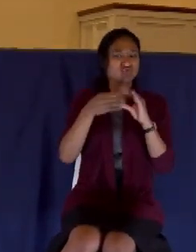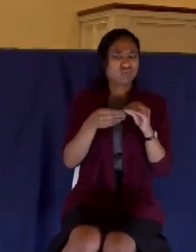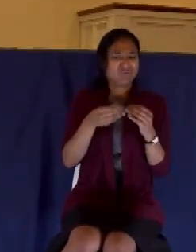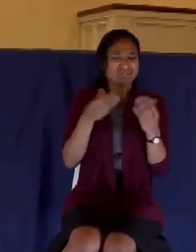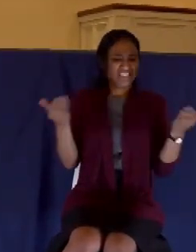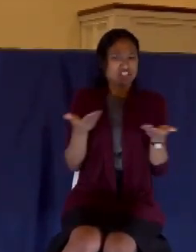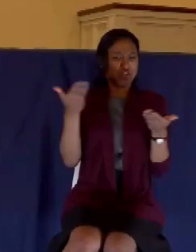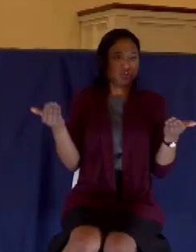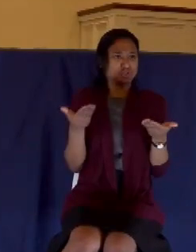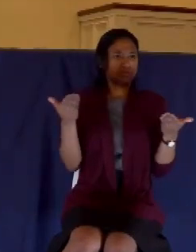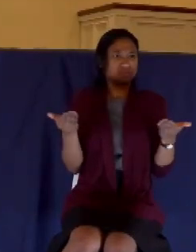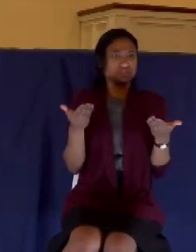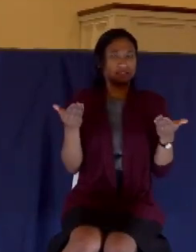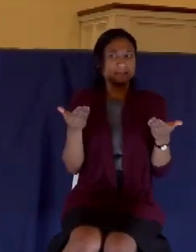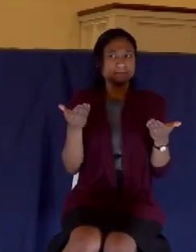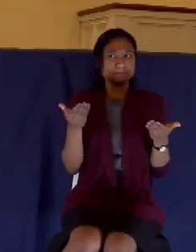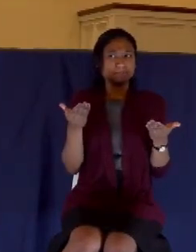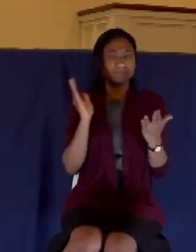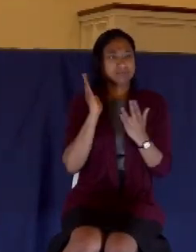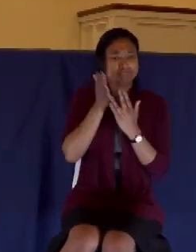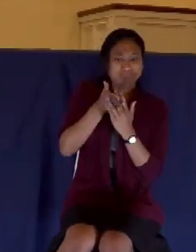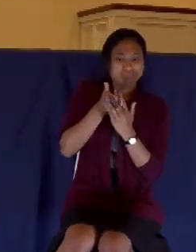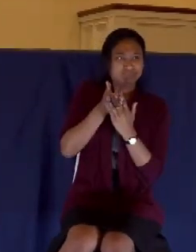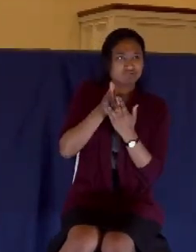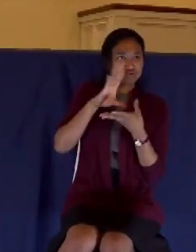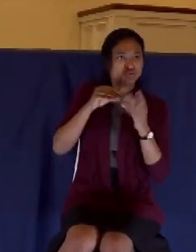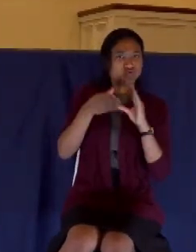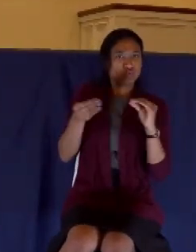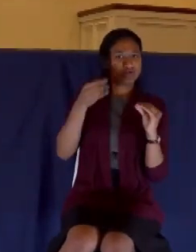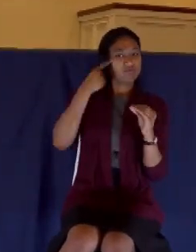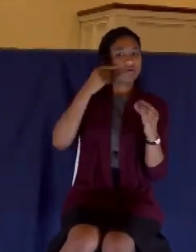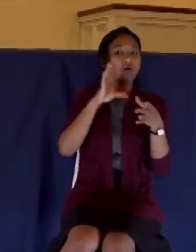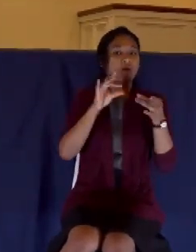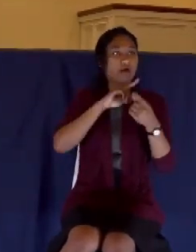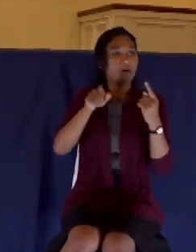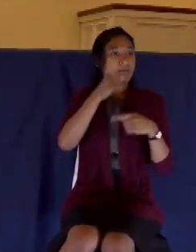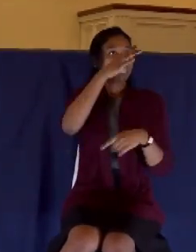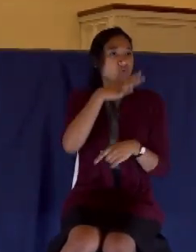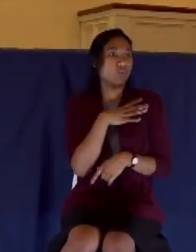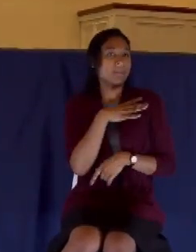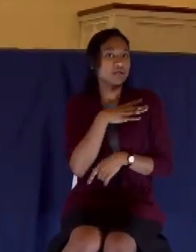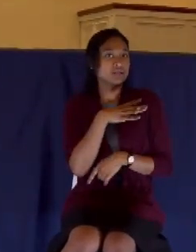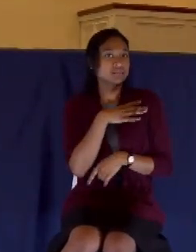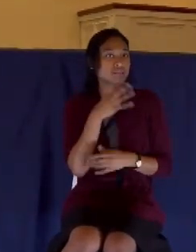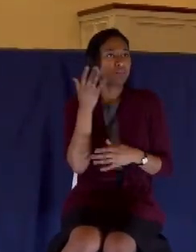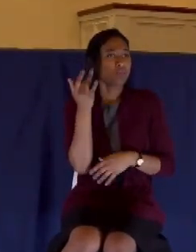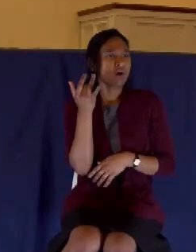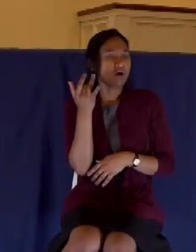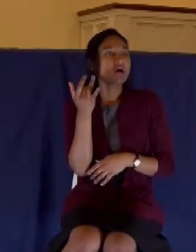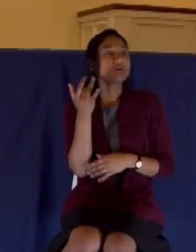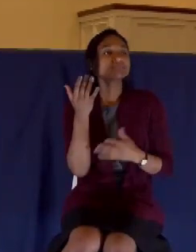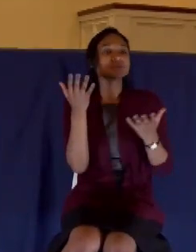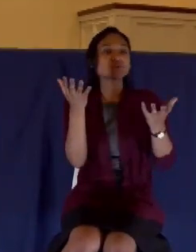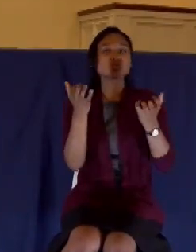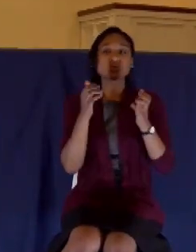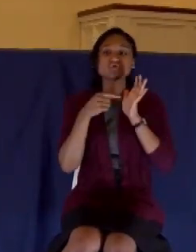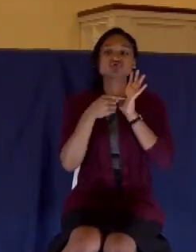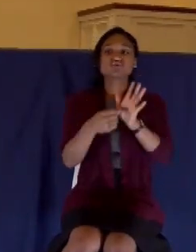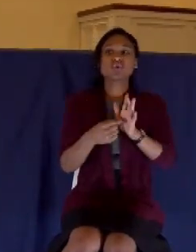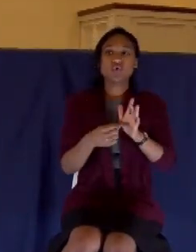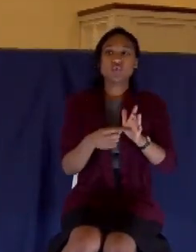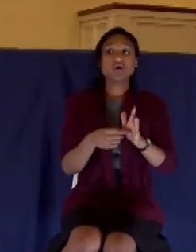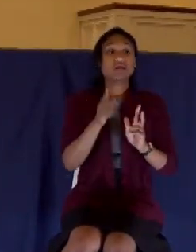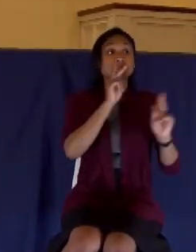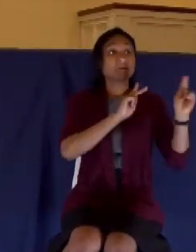contrast. He's contrasting the ugliness of those who hate Christ with the beauty of